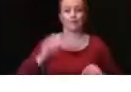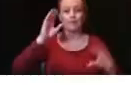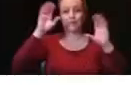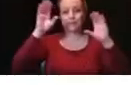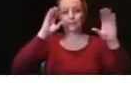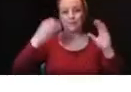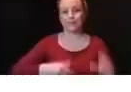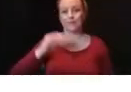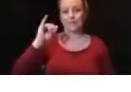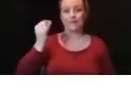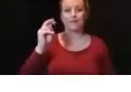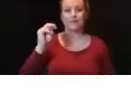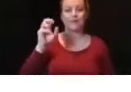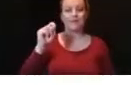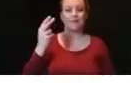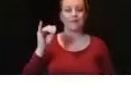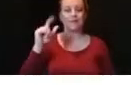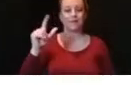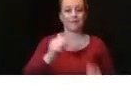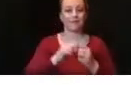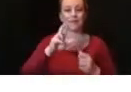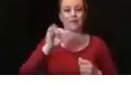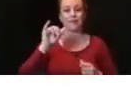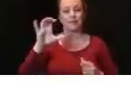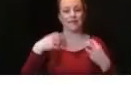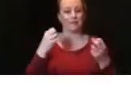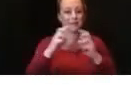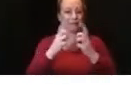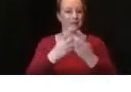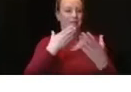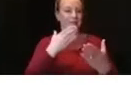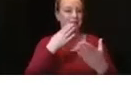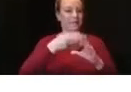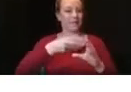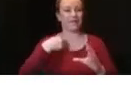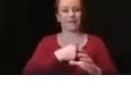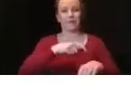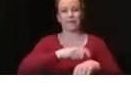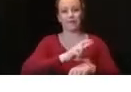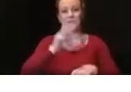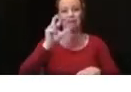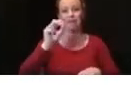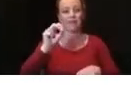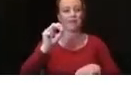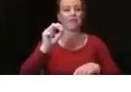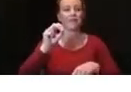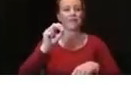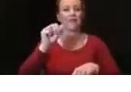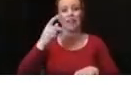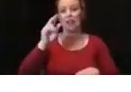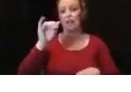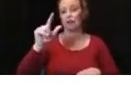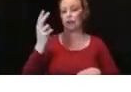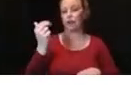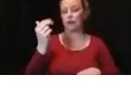This is Janet Hill with the Rock Island County Health Department. Thank you for joining us. It's 3.30 p.m. on April 13th. Today we